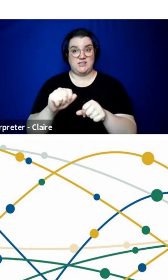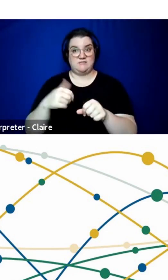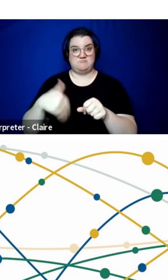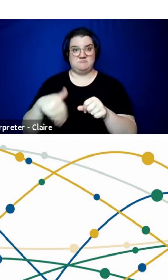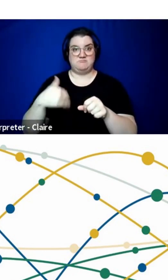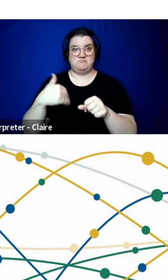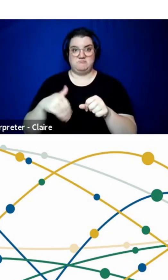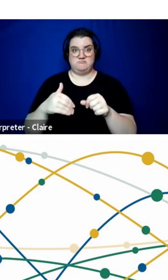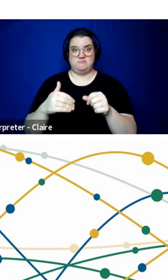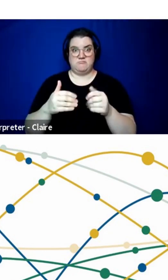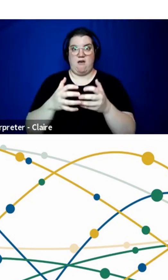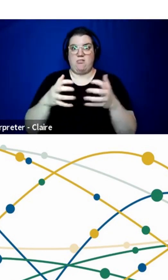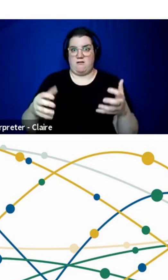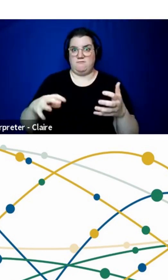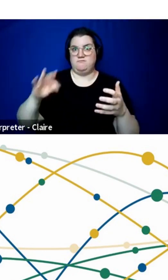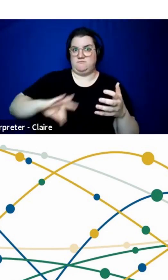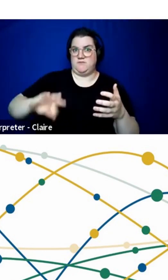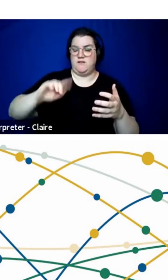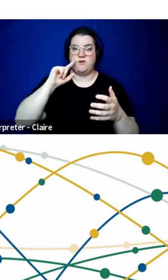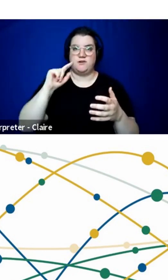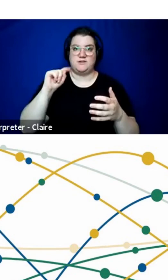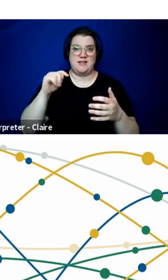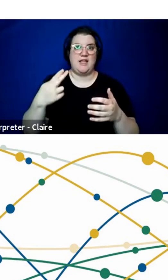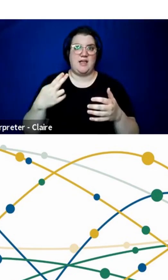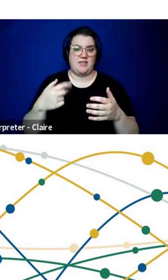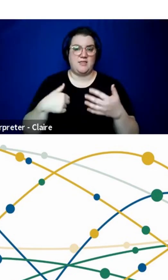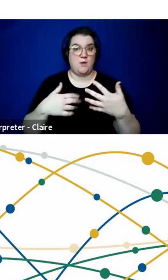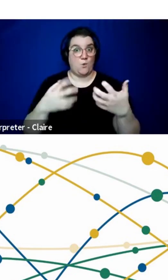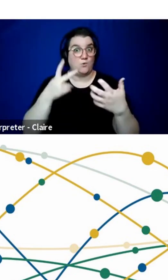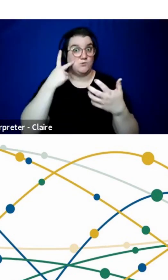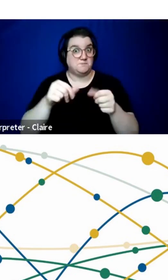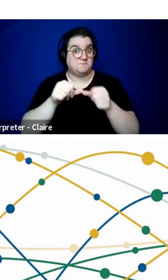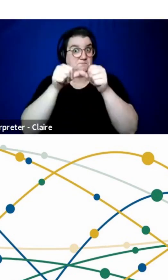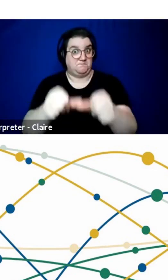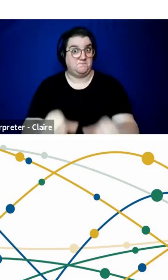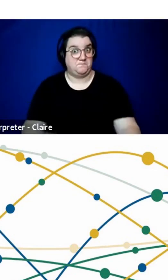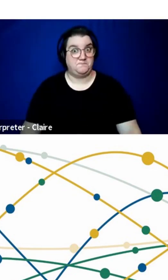lot of use for telehealth, and I would like to see that continue.